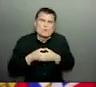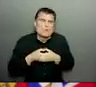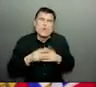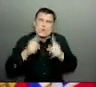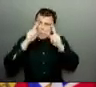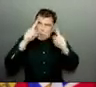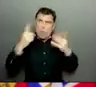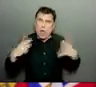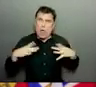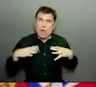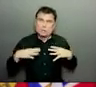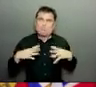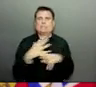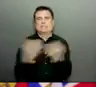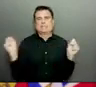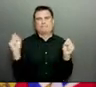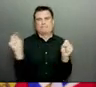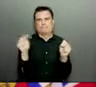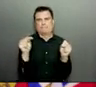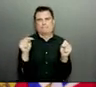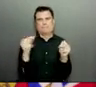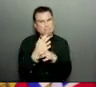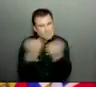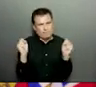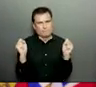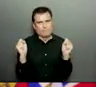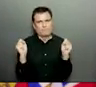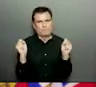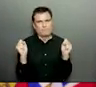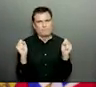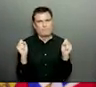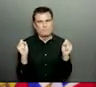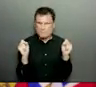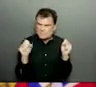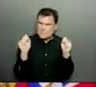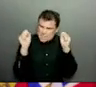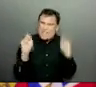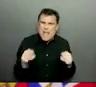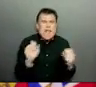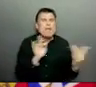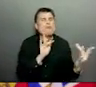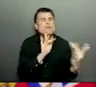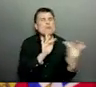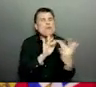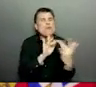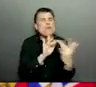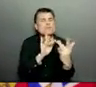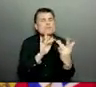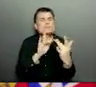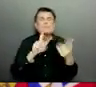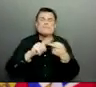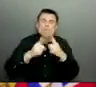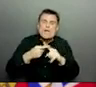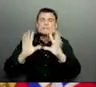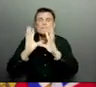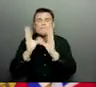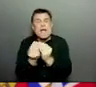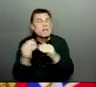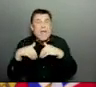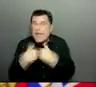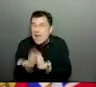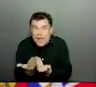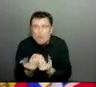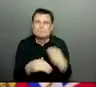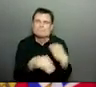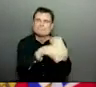to those people in your community, your friends, your family. But do it in a way that's safe. Together, let's make this holiday